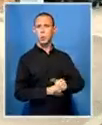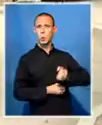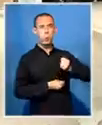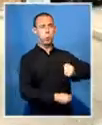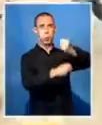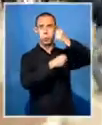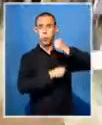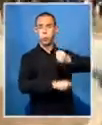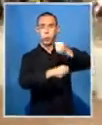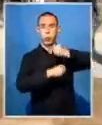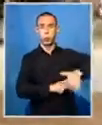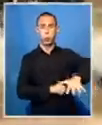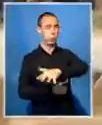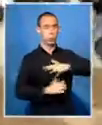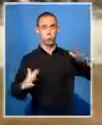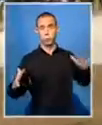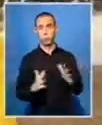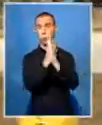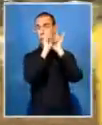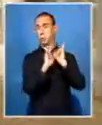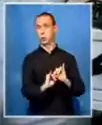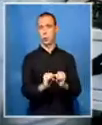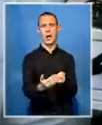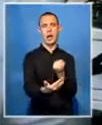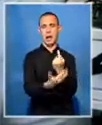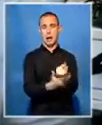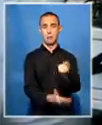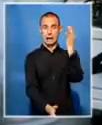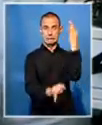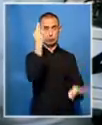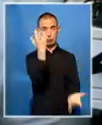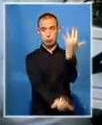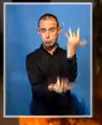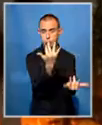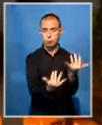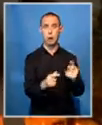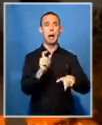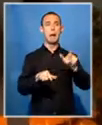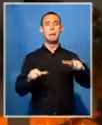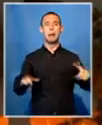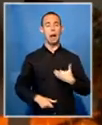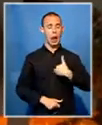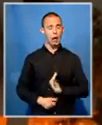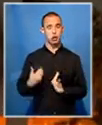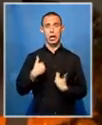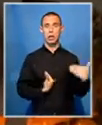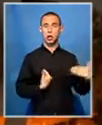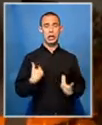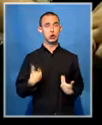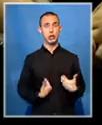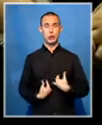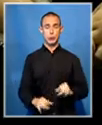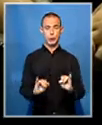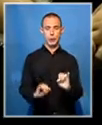acts of violence, intimidation and vandalism. Scores injured and university property set